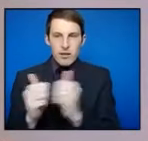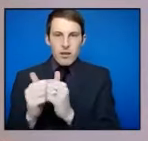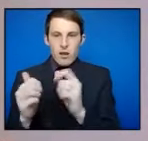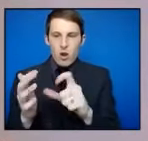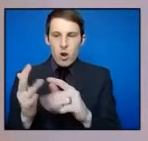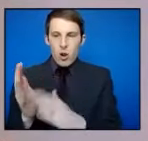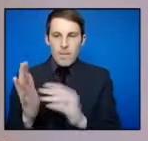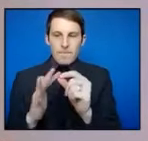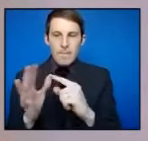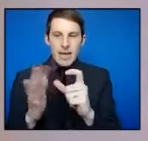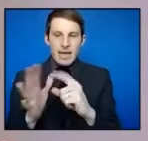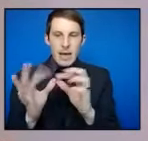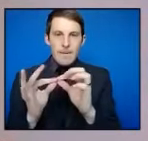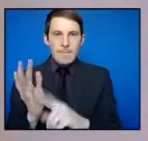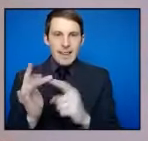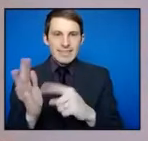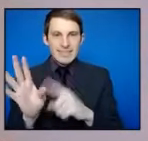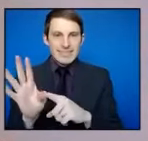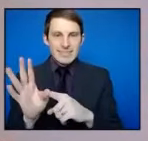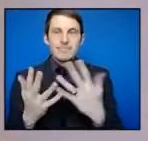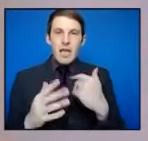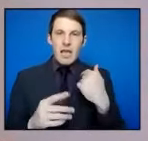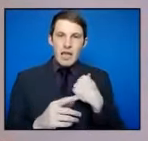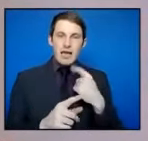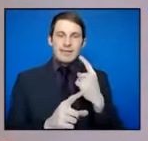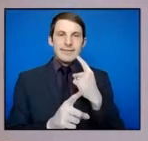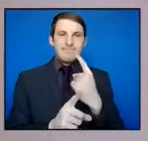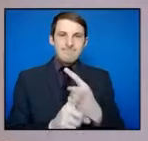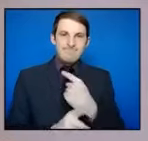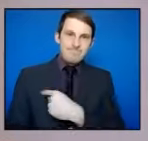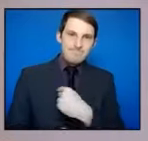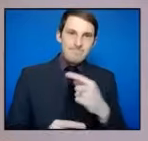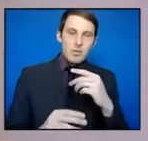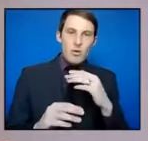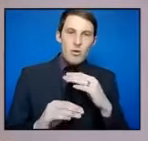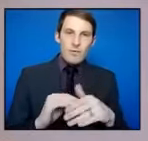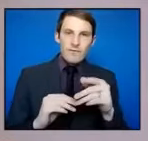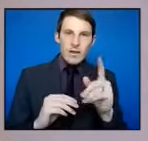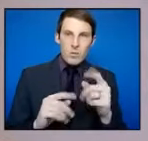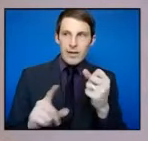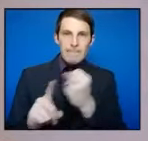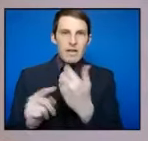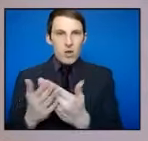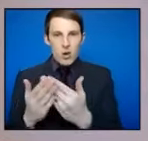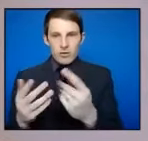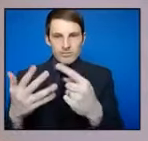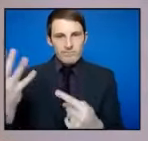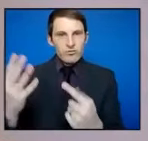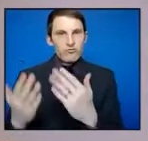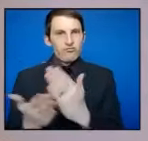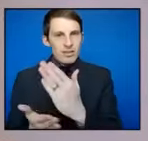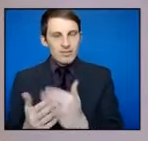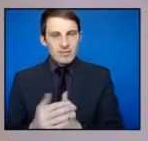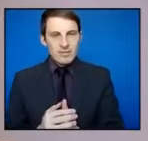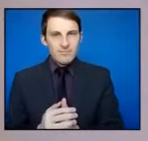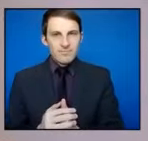are required to make an attestation around the impact on various rights. I'd also refer